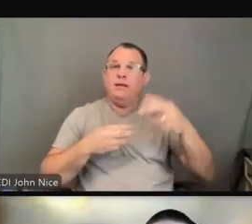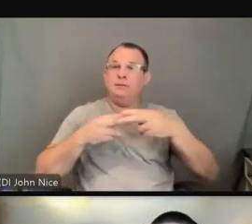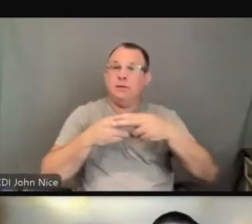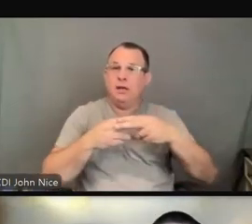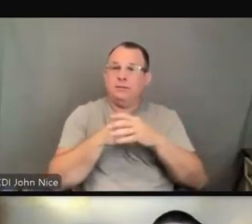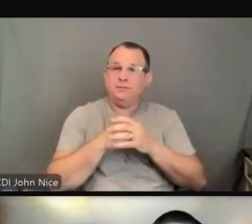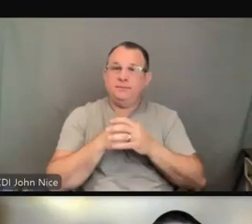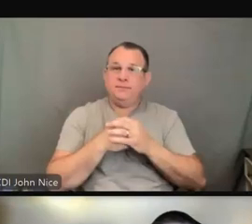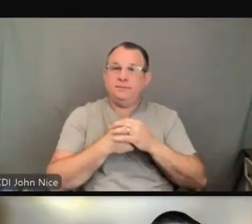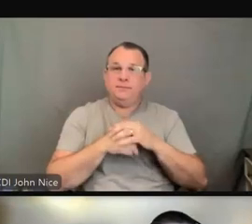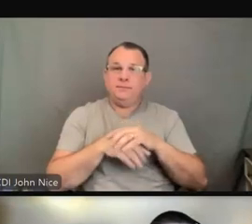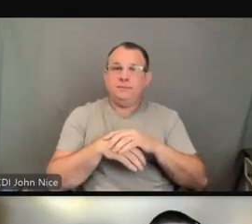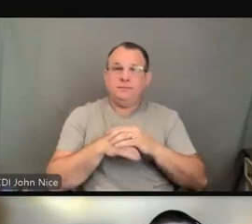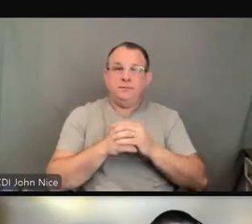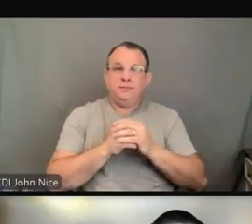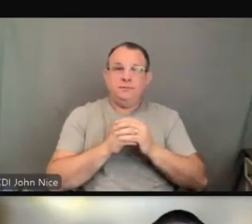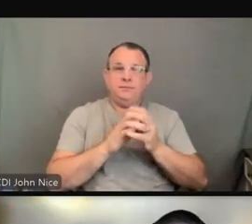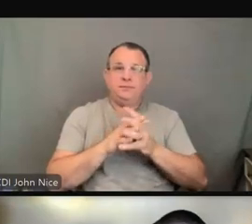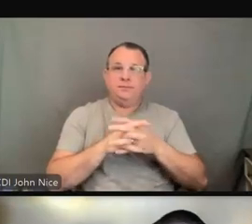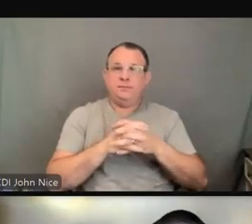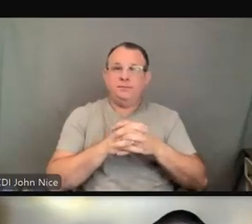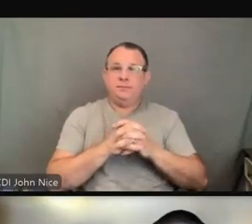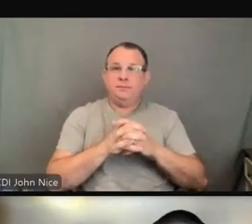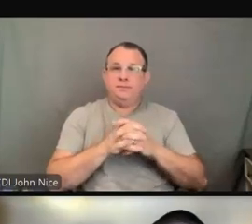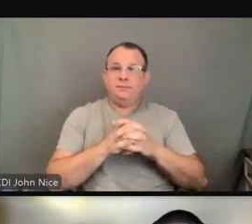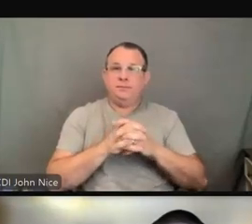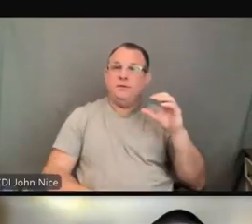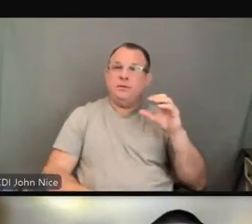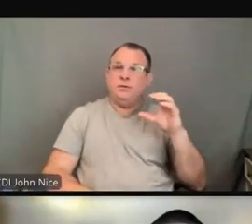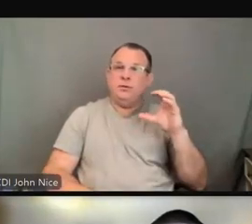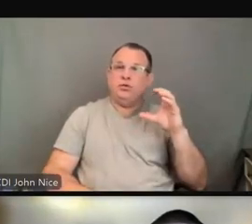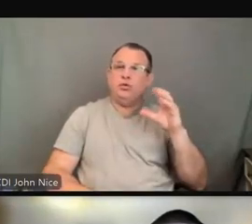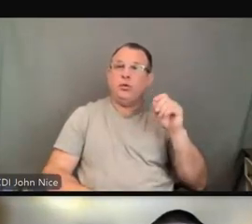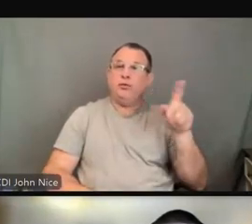This is another case that I think Cooper is going to discuss. Cooper, are available?